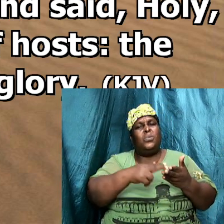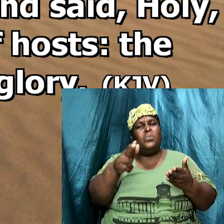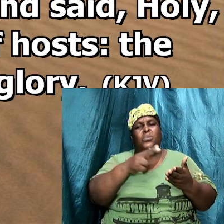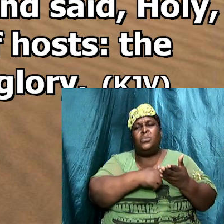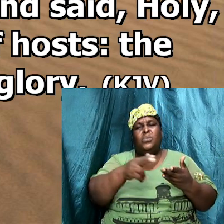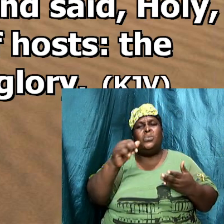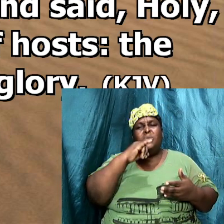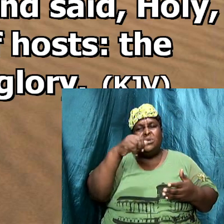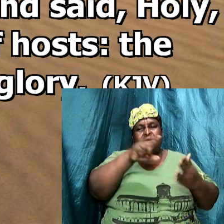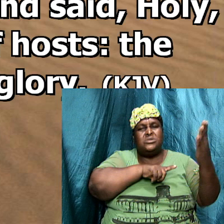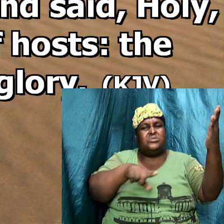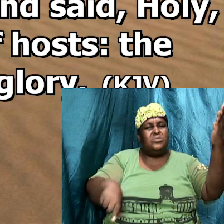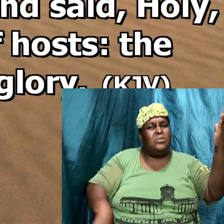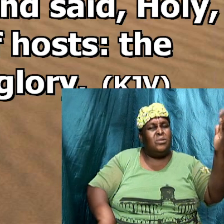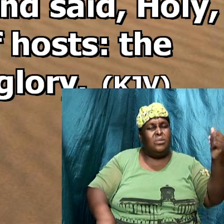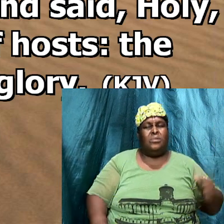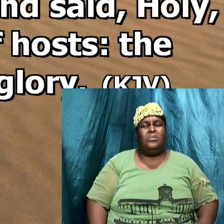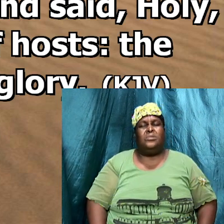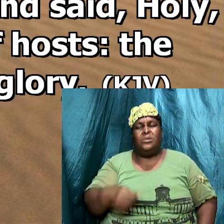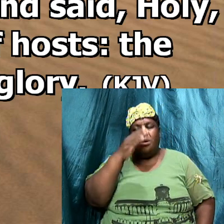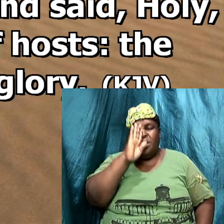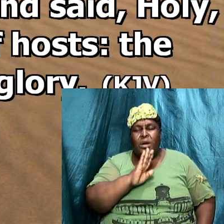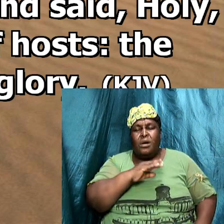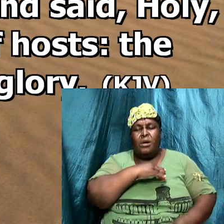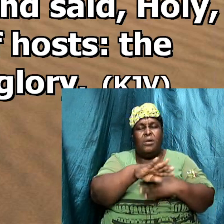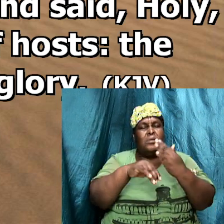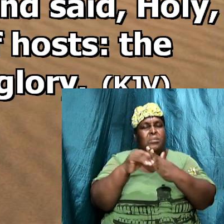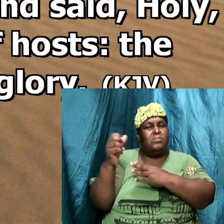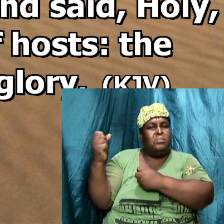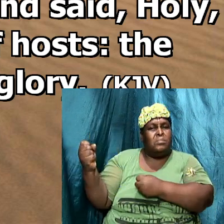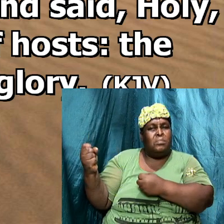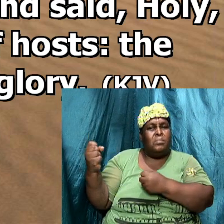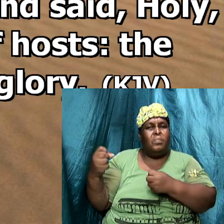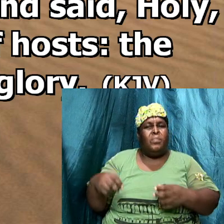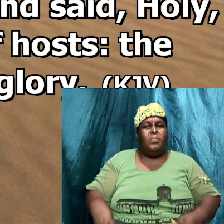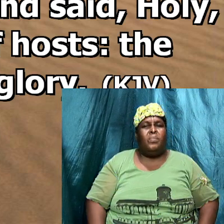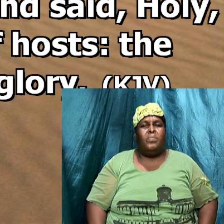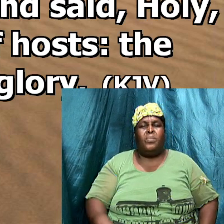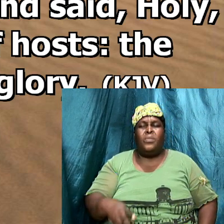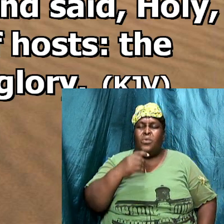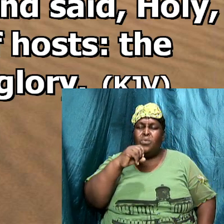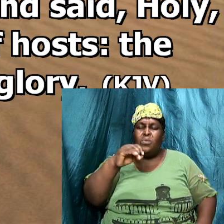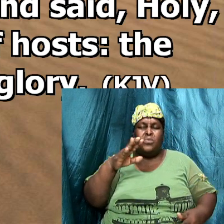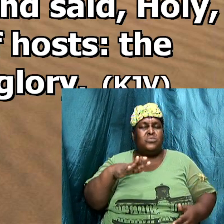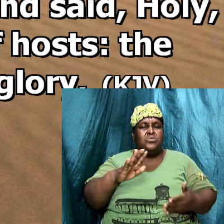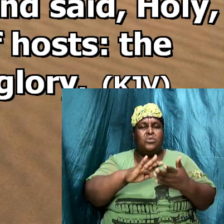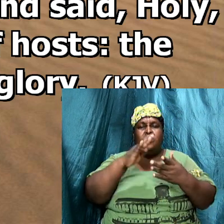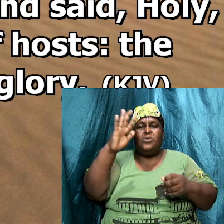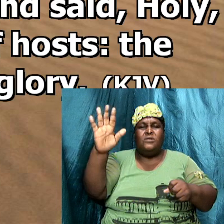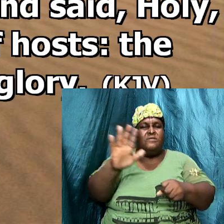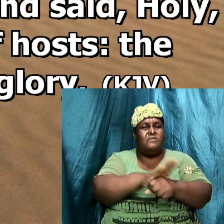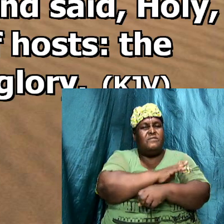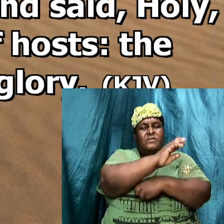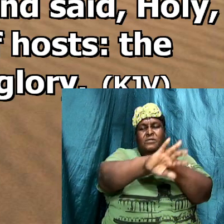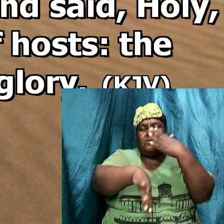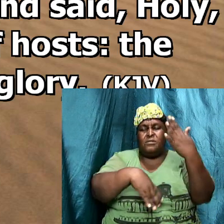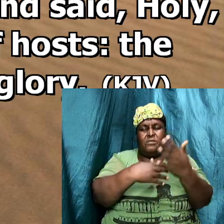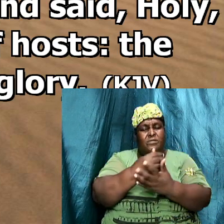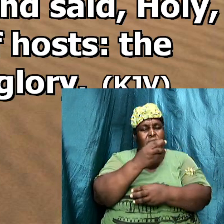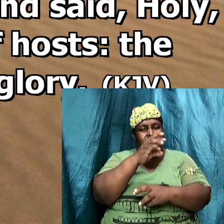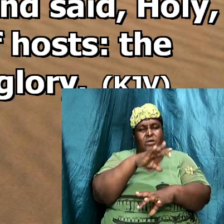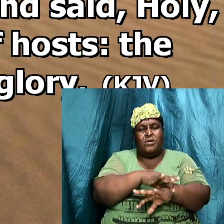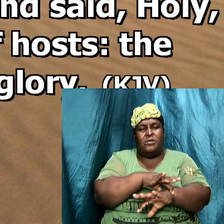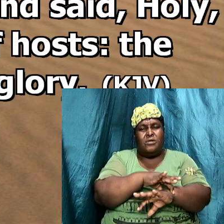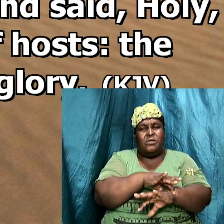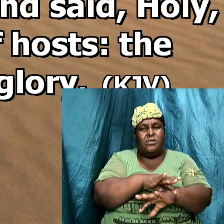God Almighty, whose glory filled the earth. In Revelation,